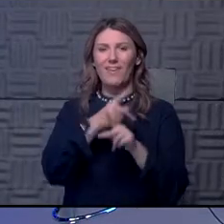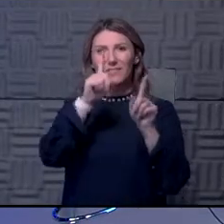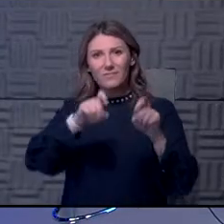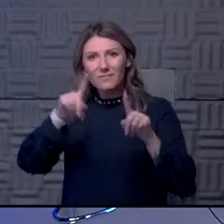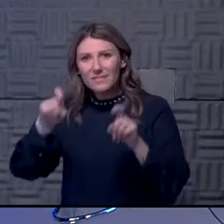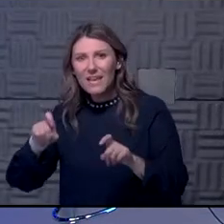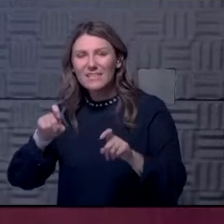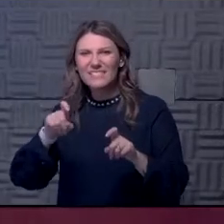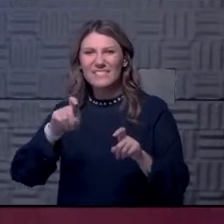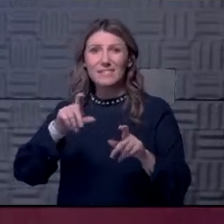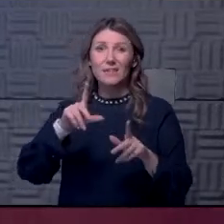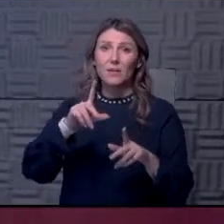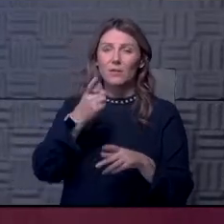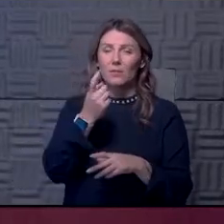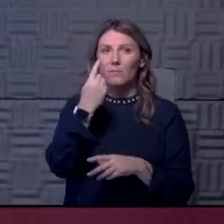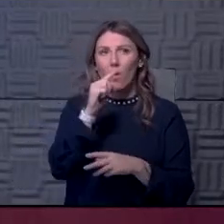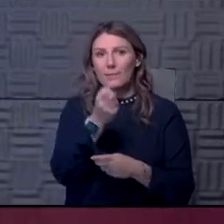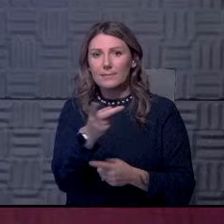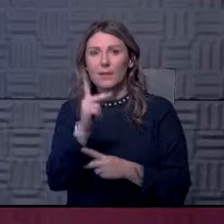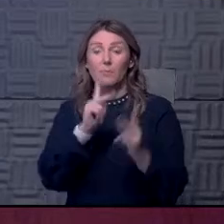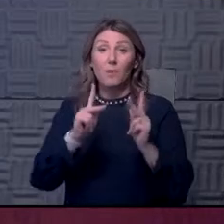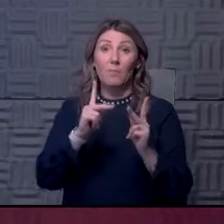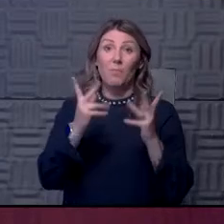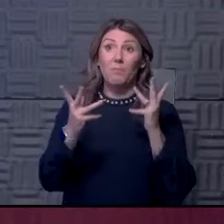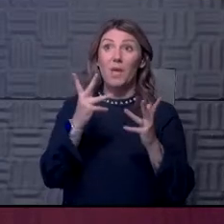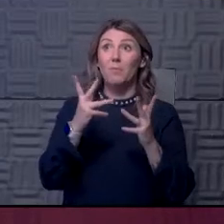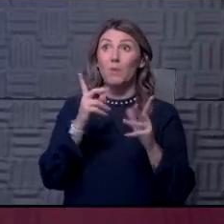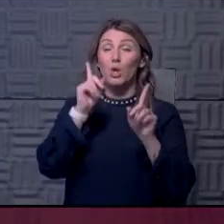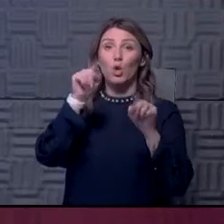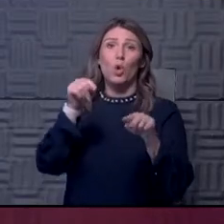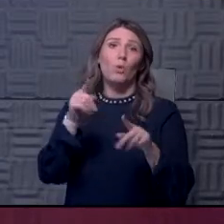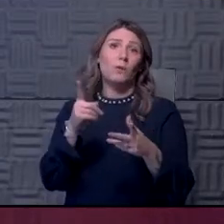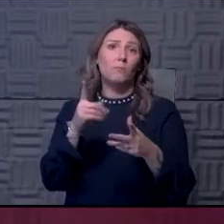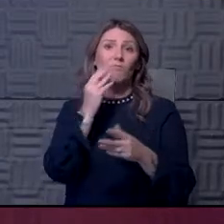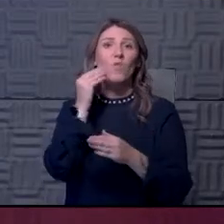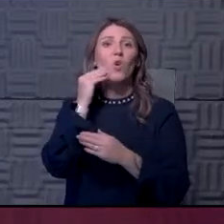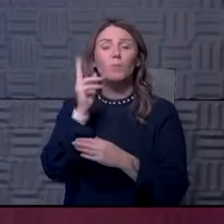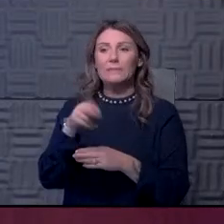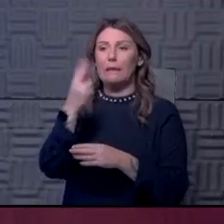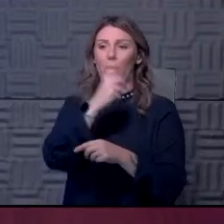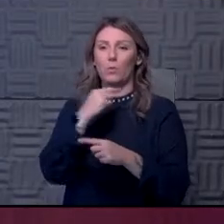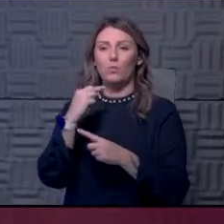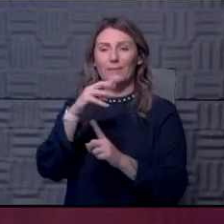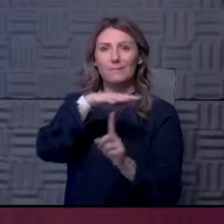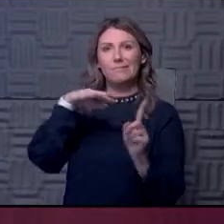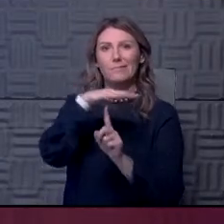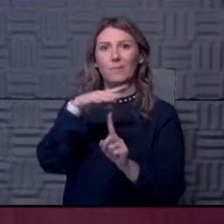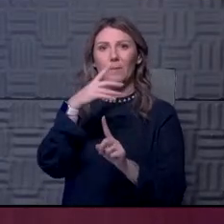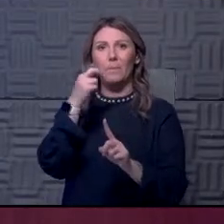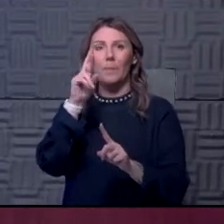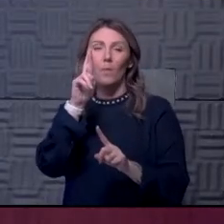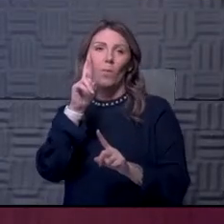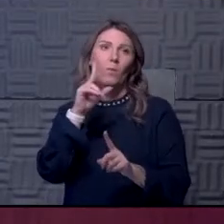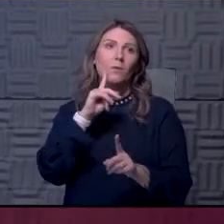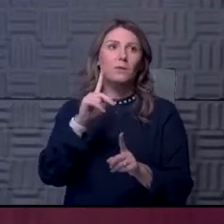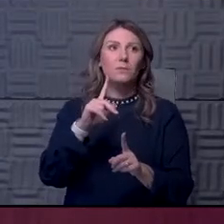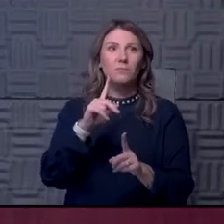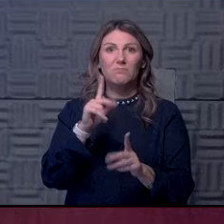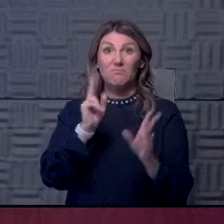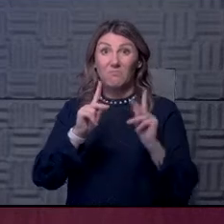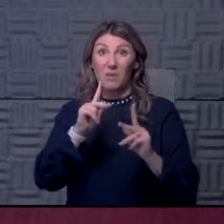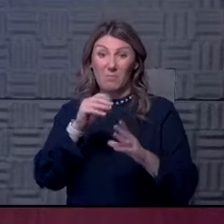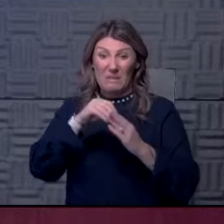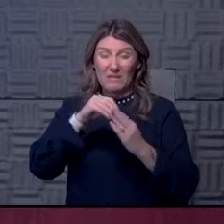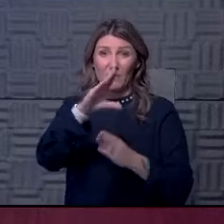that setting. And certainly at least for some folks who may be going to home to high risk environments in terms of, uh, susceptible people in their home or